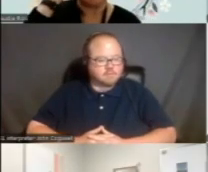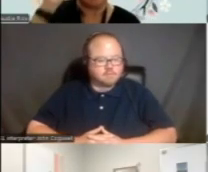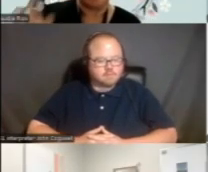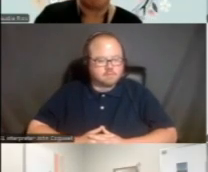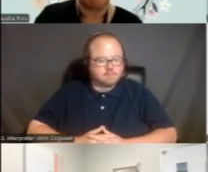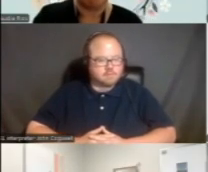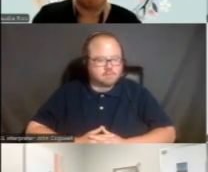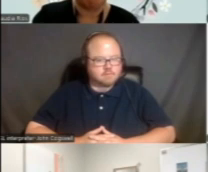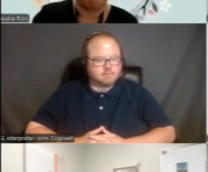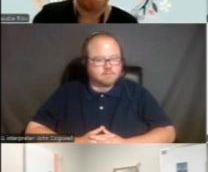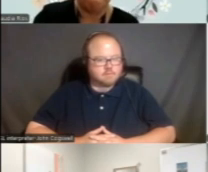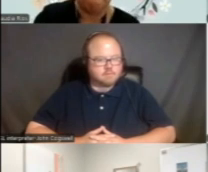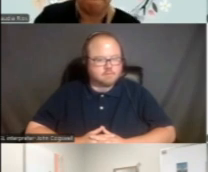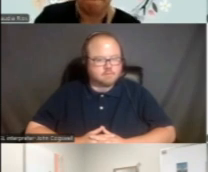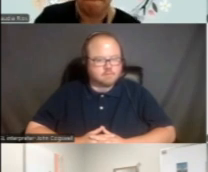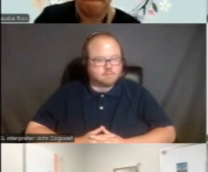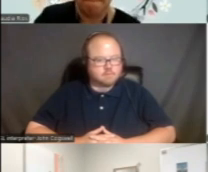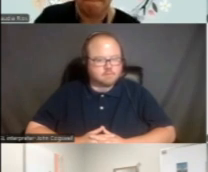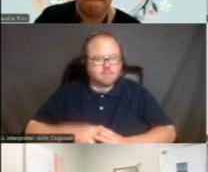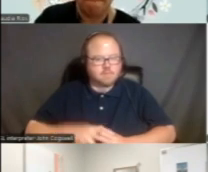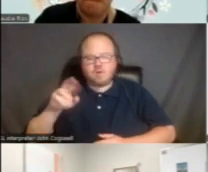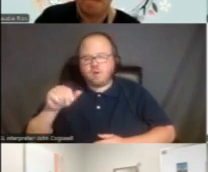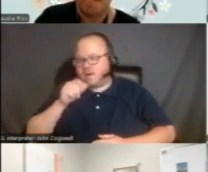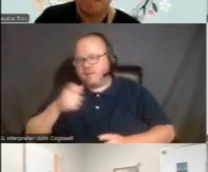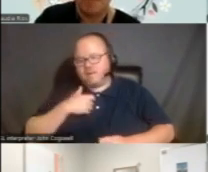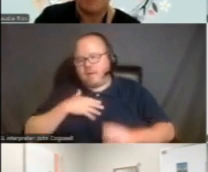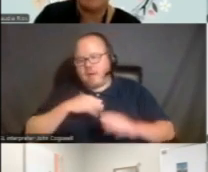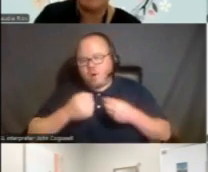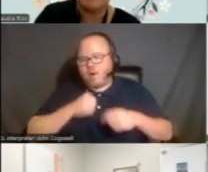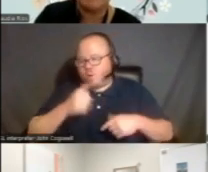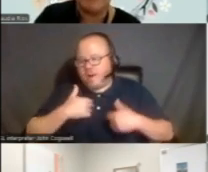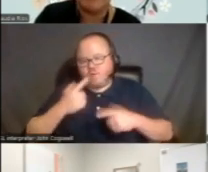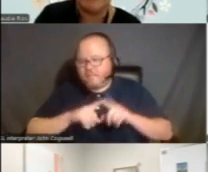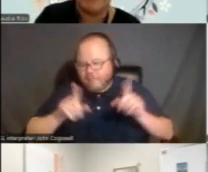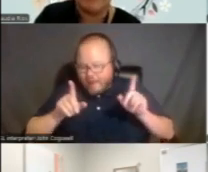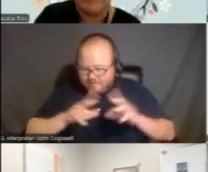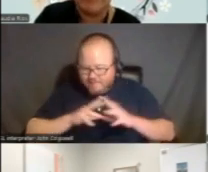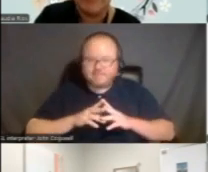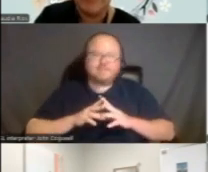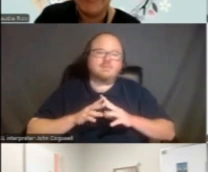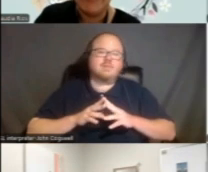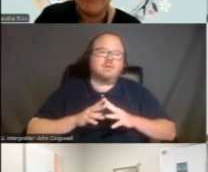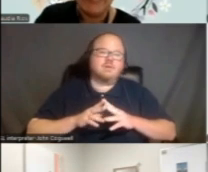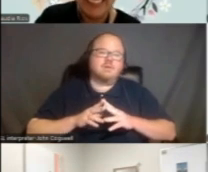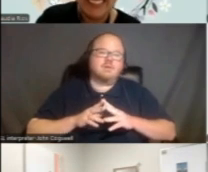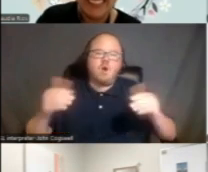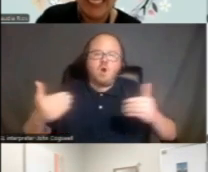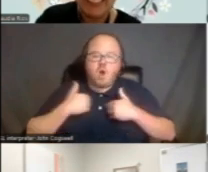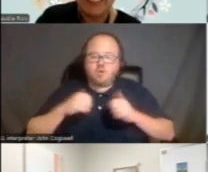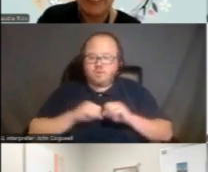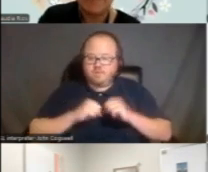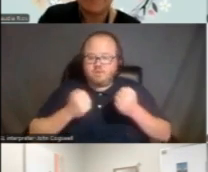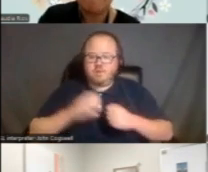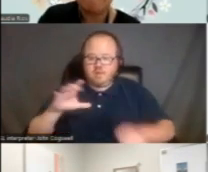I actually would like to share something that's not from my organization because I don't have one, but Autism Society, is, is